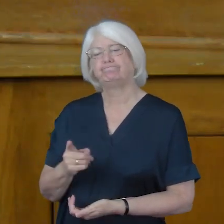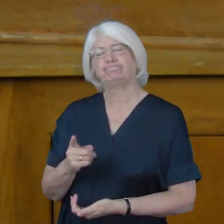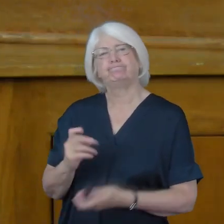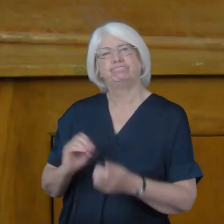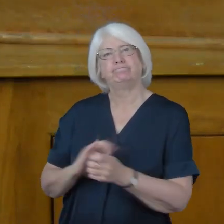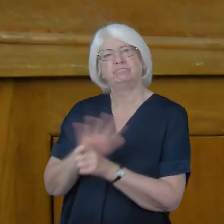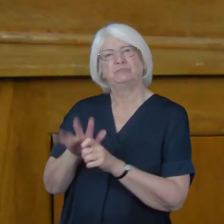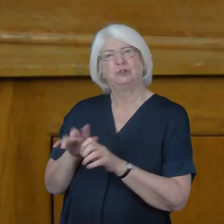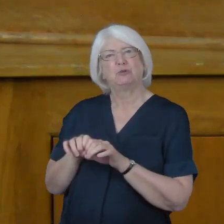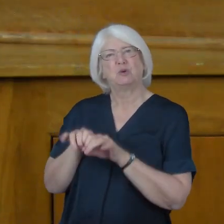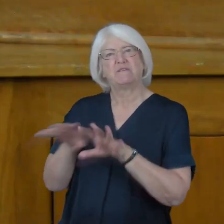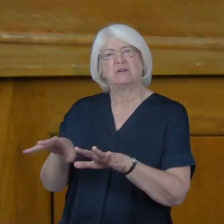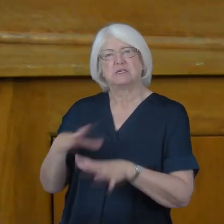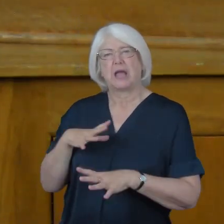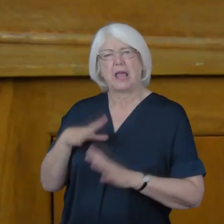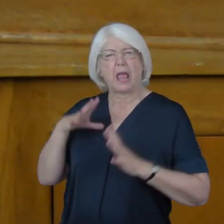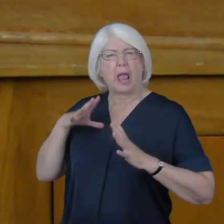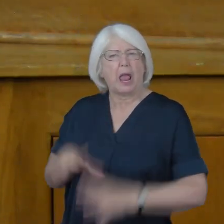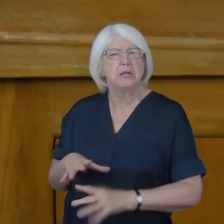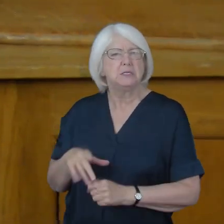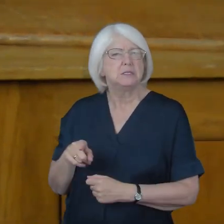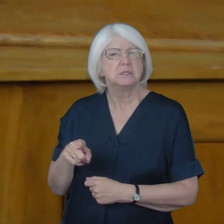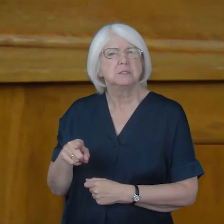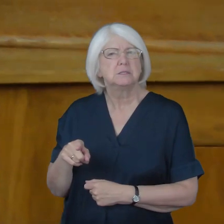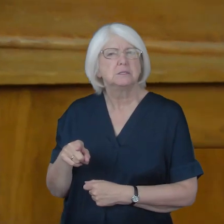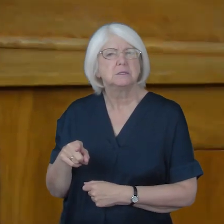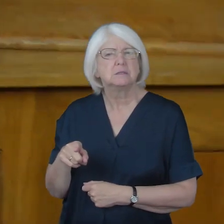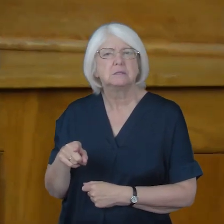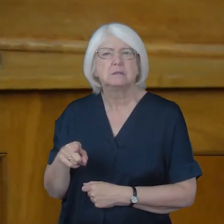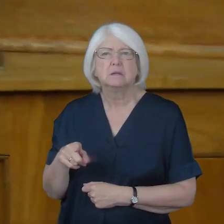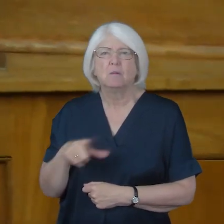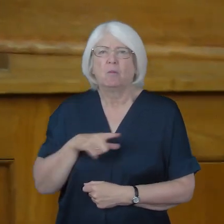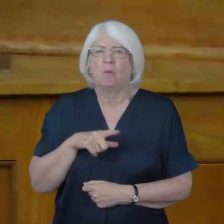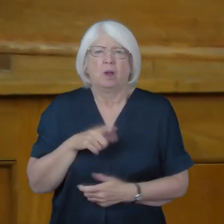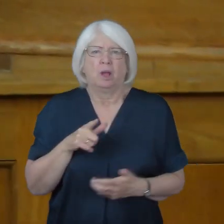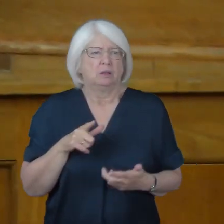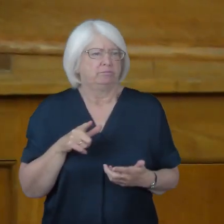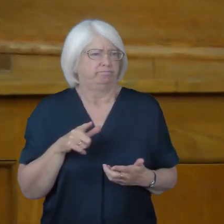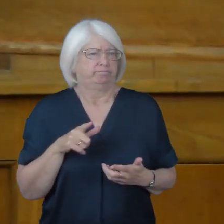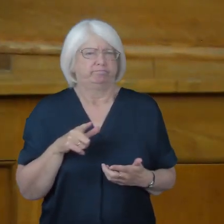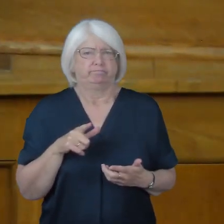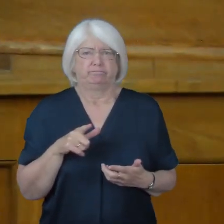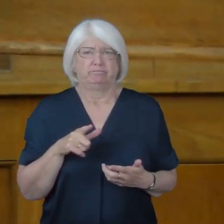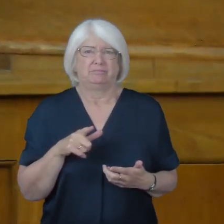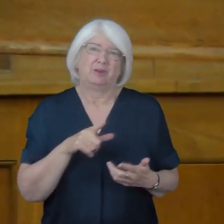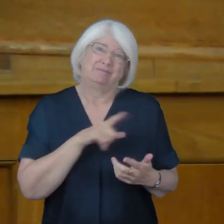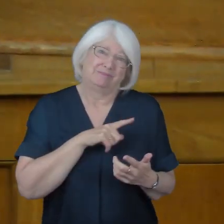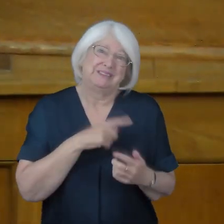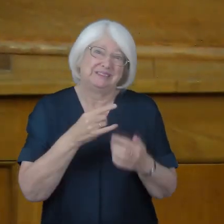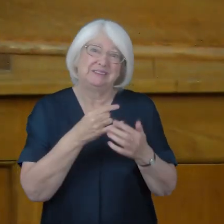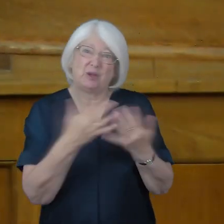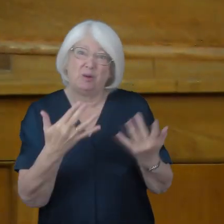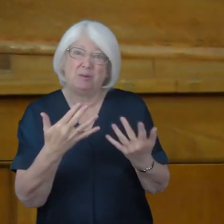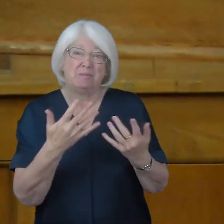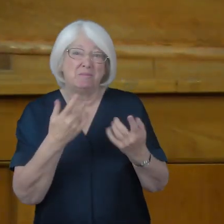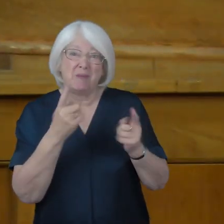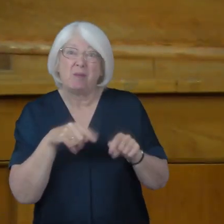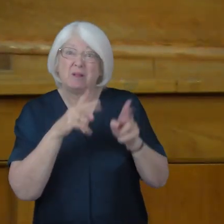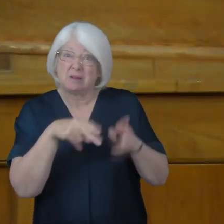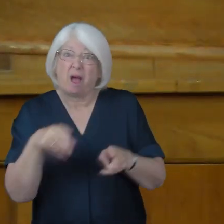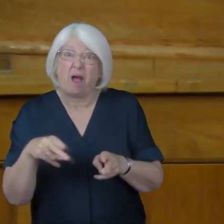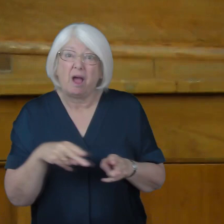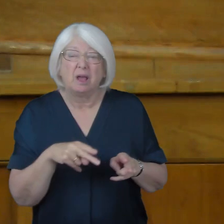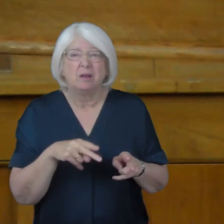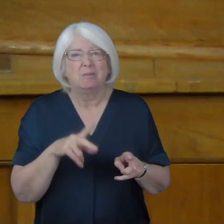I hate this coronavirus. I hate it, not only because so many people have